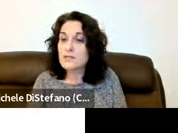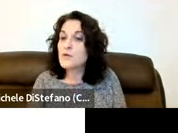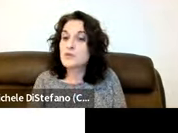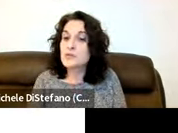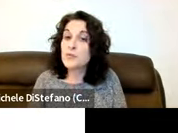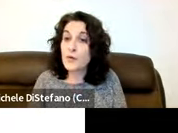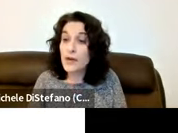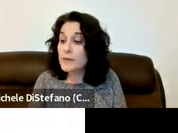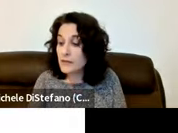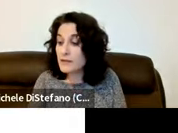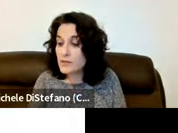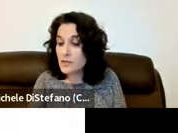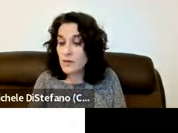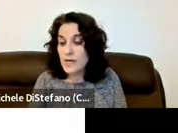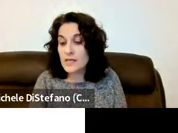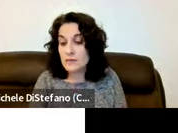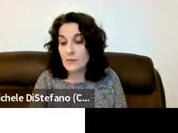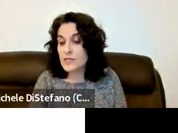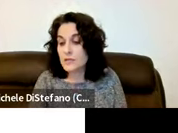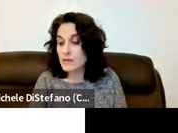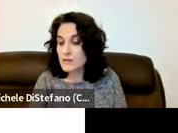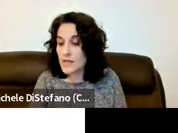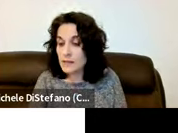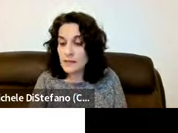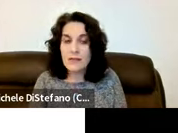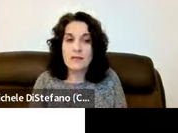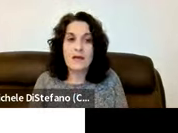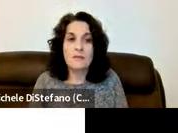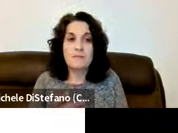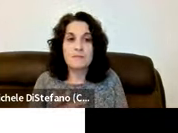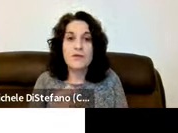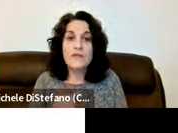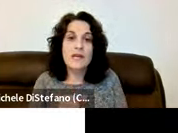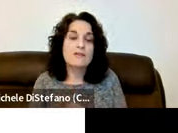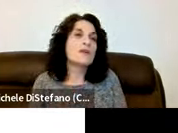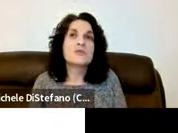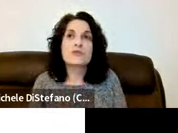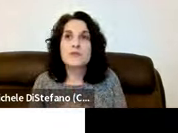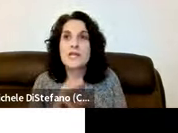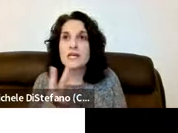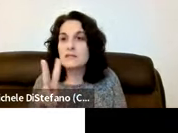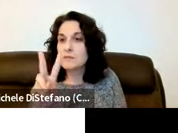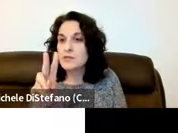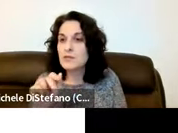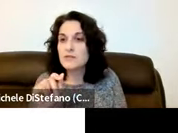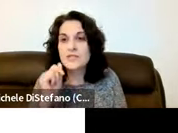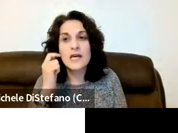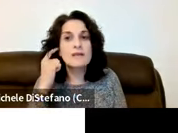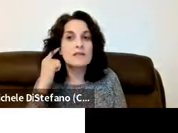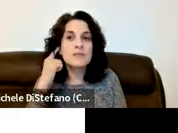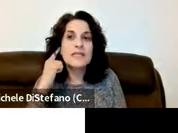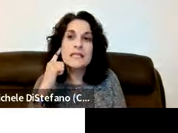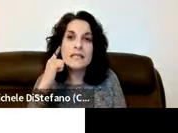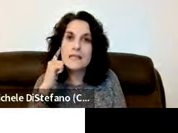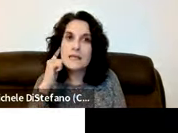as good as the person who's programming it so it's important to think of that um over-the-counter and prescription aids come in two different